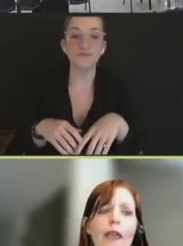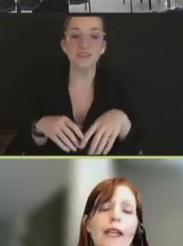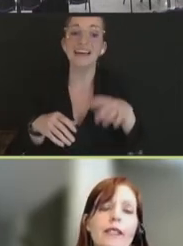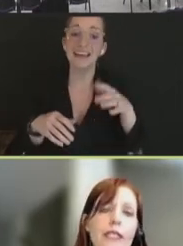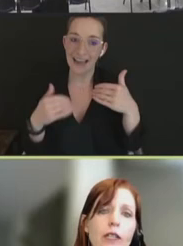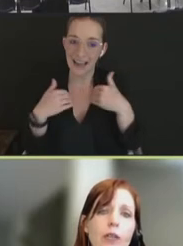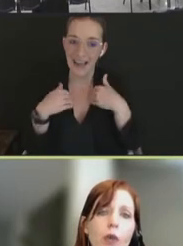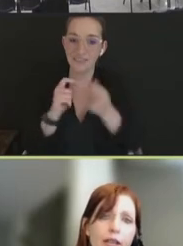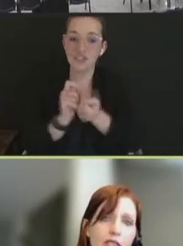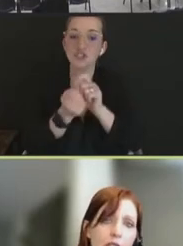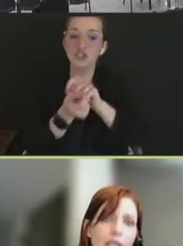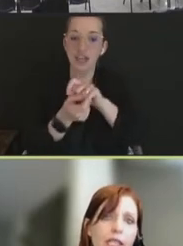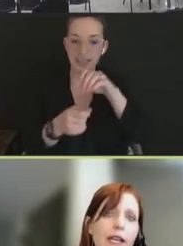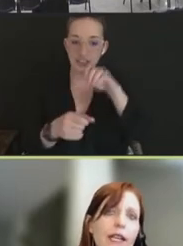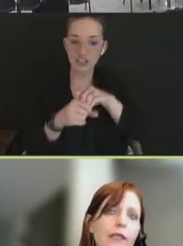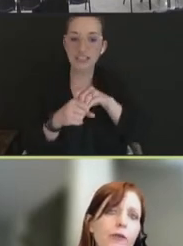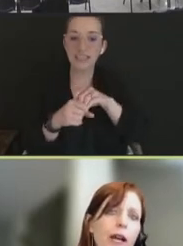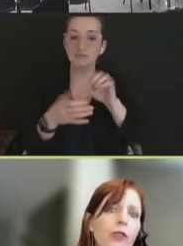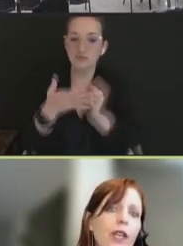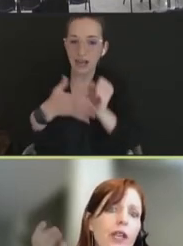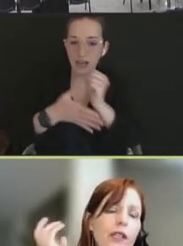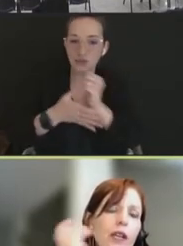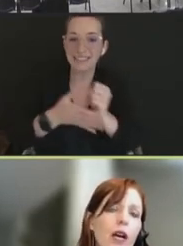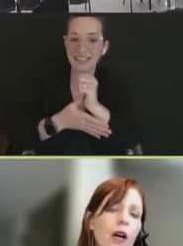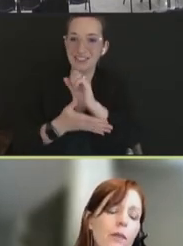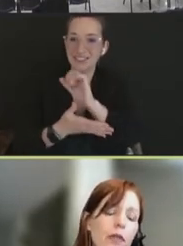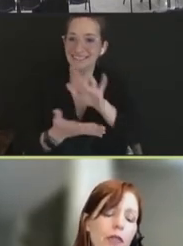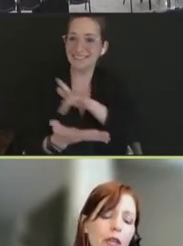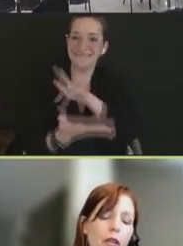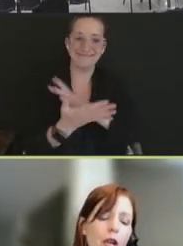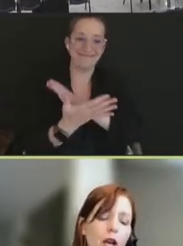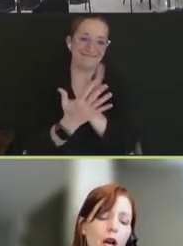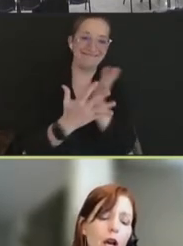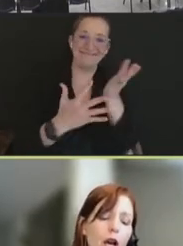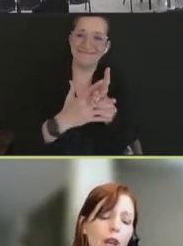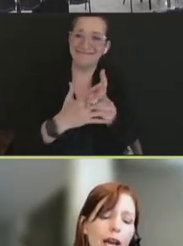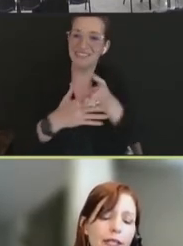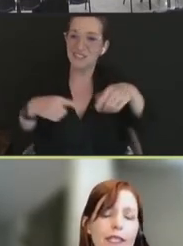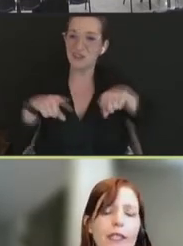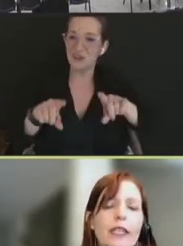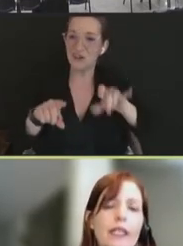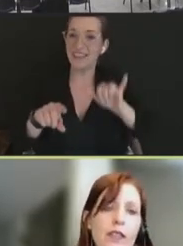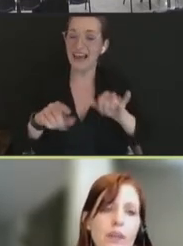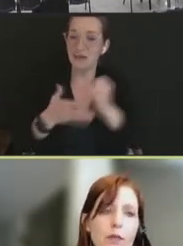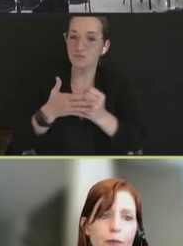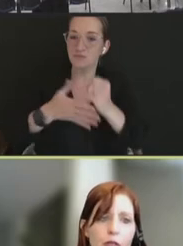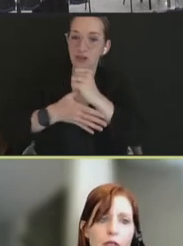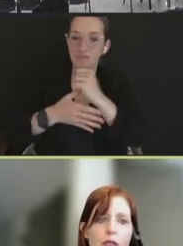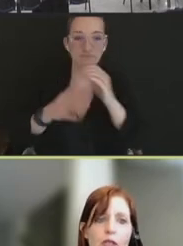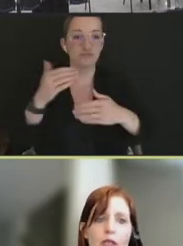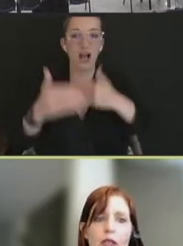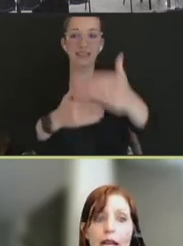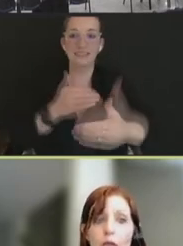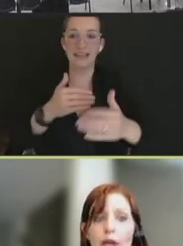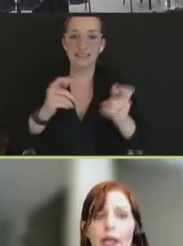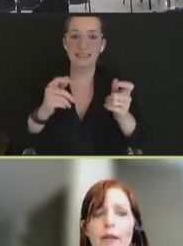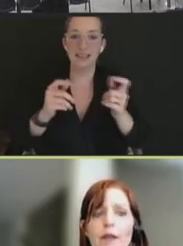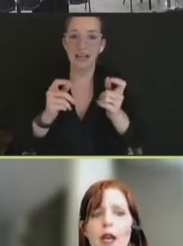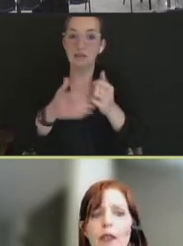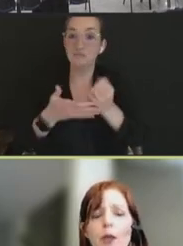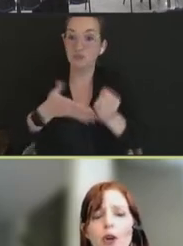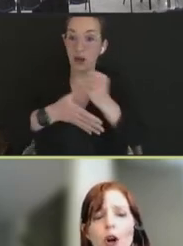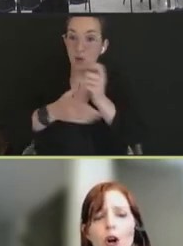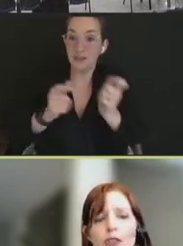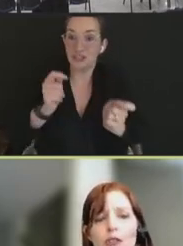That did, we have studied that and found that that did lead to some differences in equity.